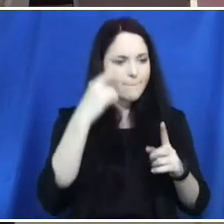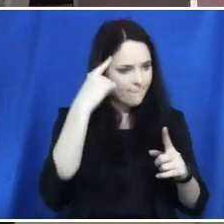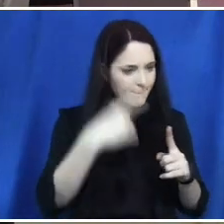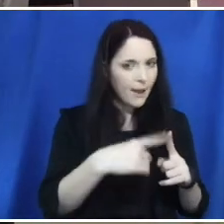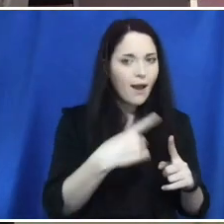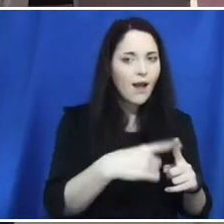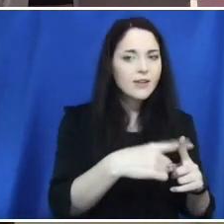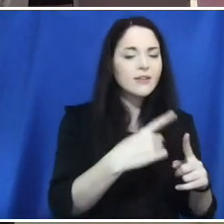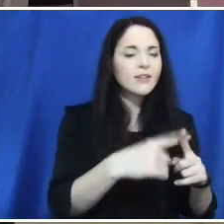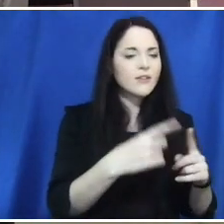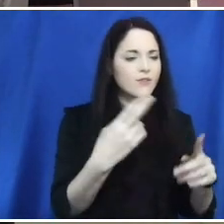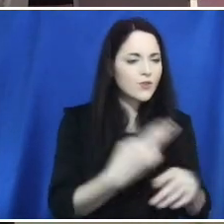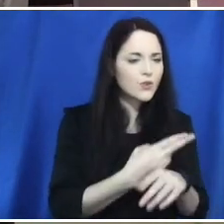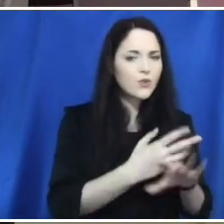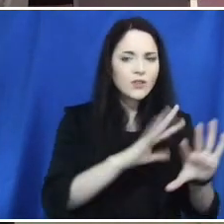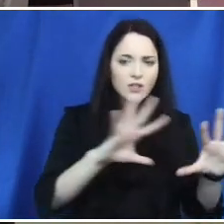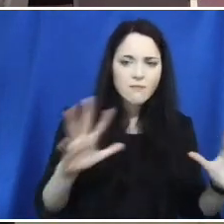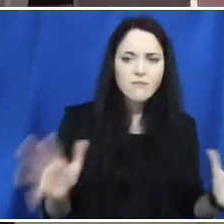that uplift.